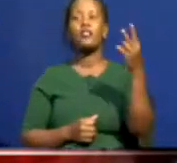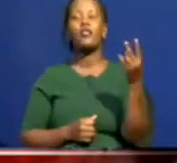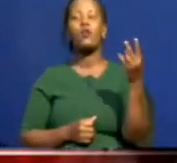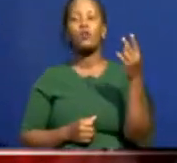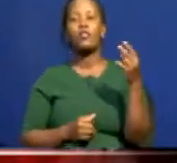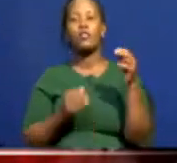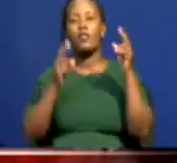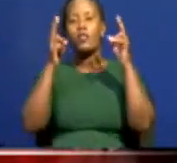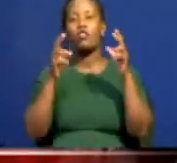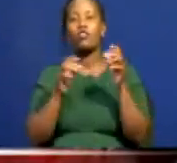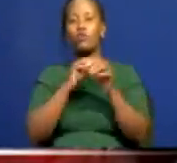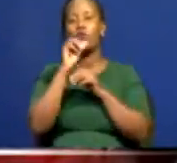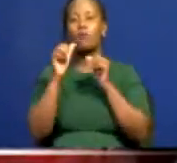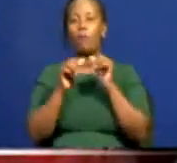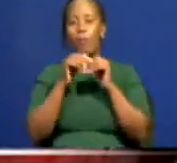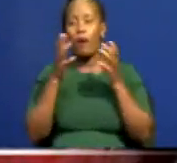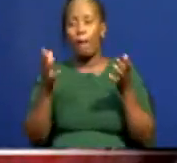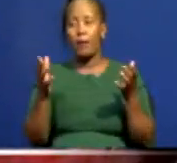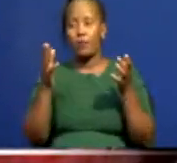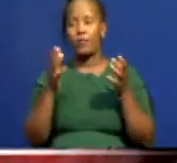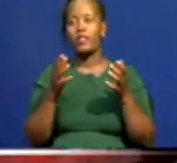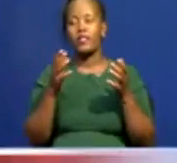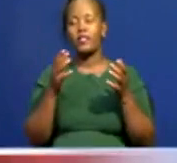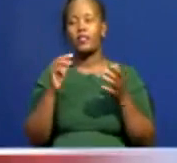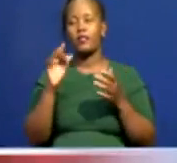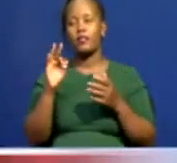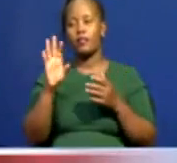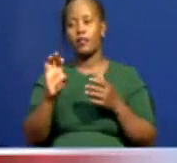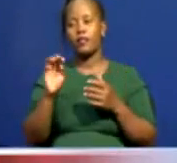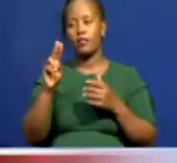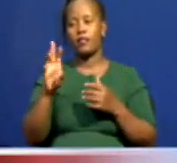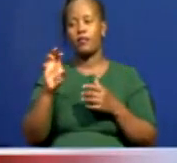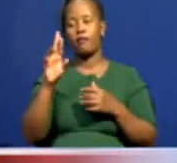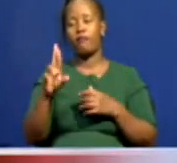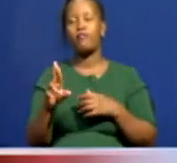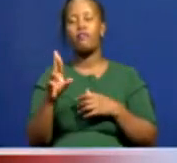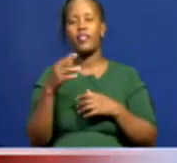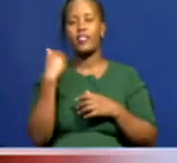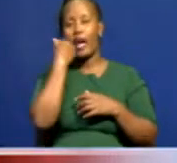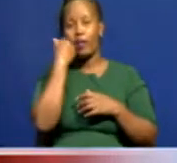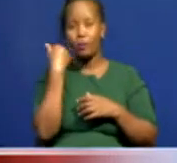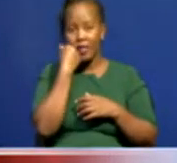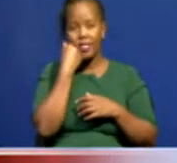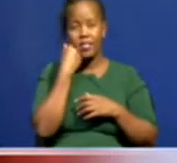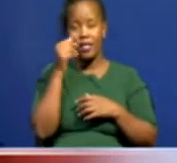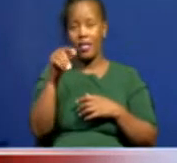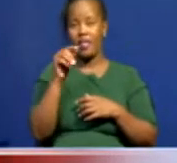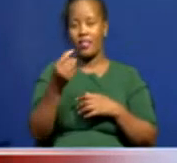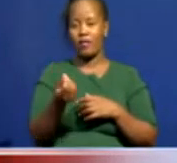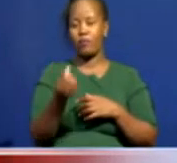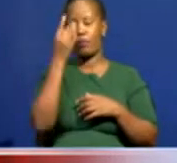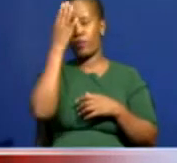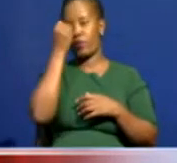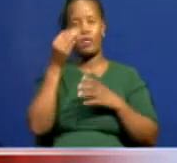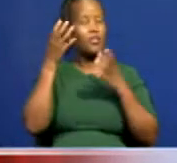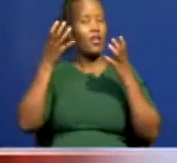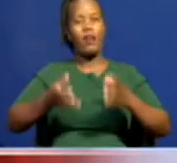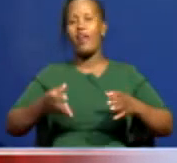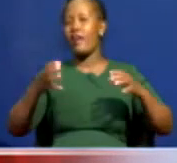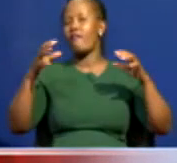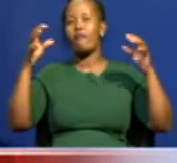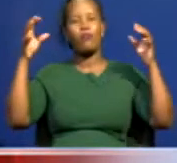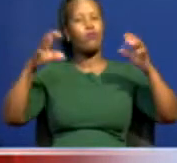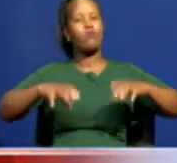of Rift Valley fever outbreak The outbreak is attributed to the recent El Nino rains which led to a